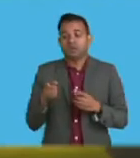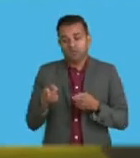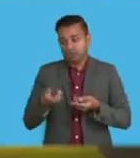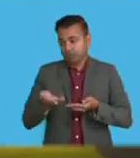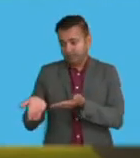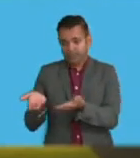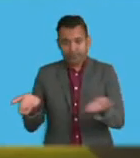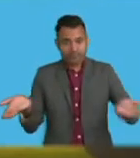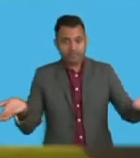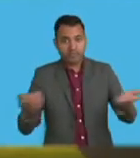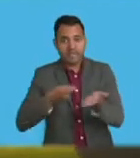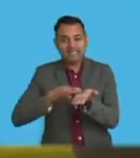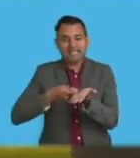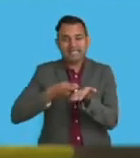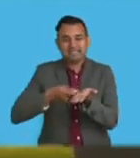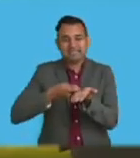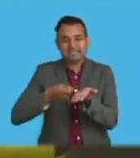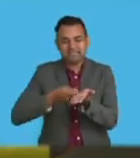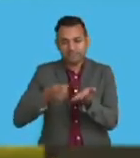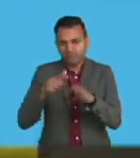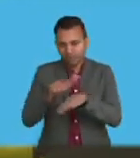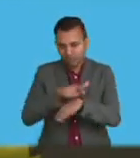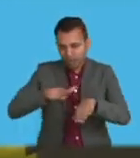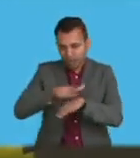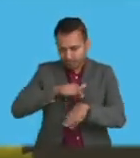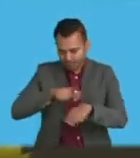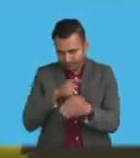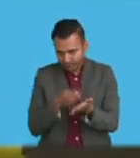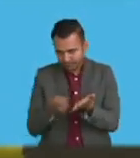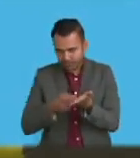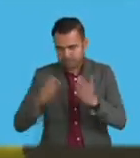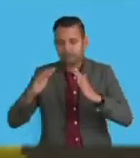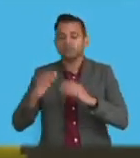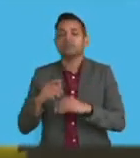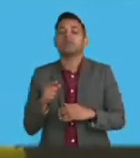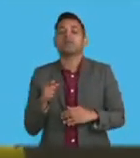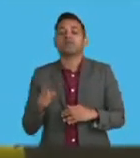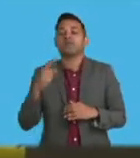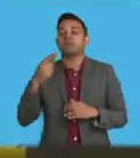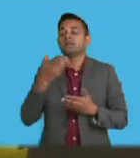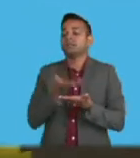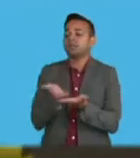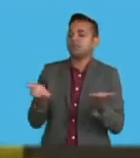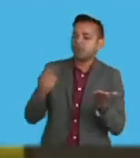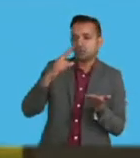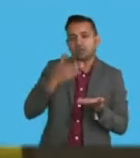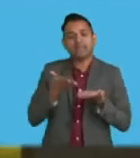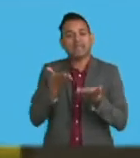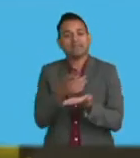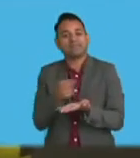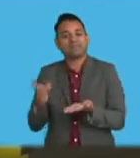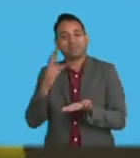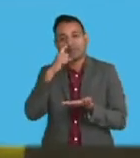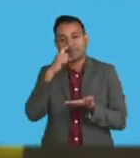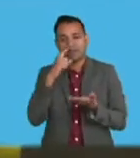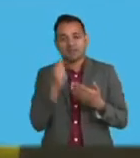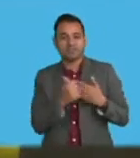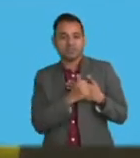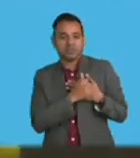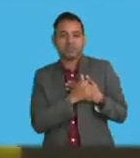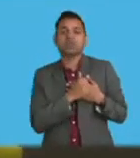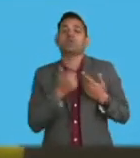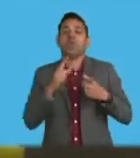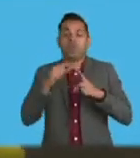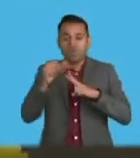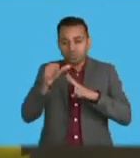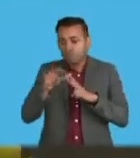eventually the leases proper, gives these people security of tenure and also access to infrastructure and